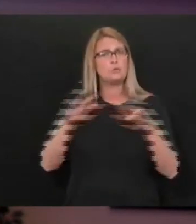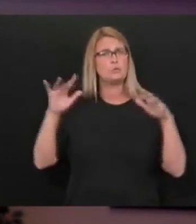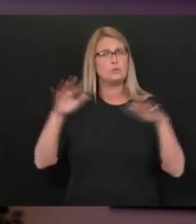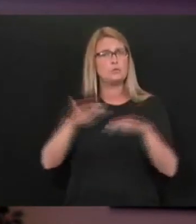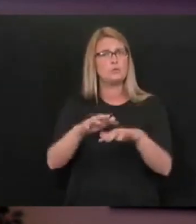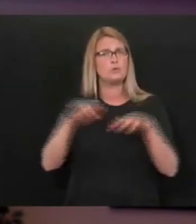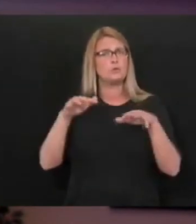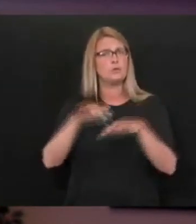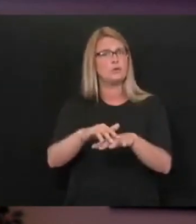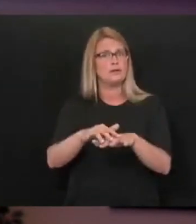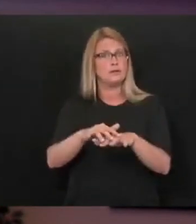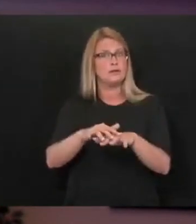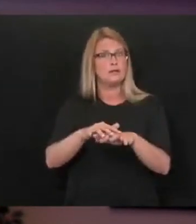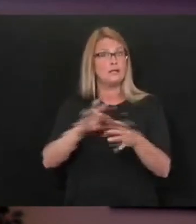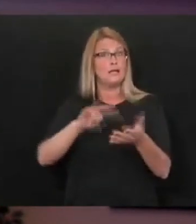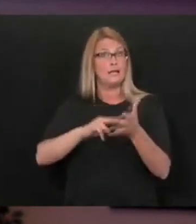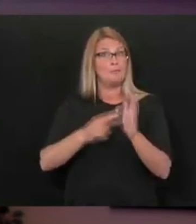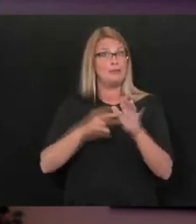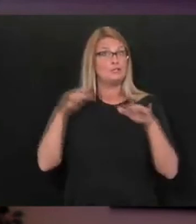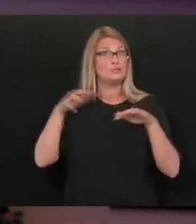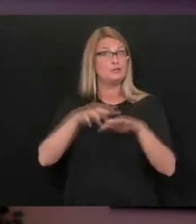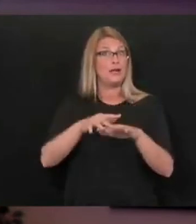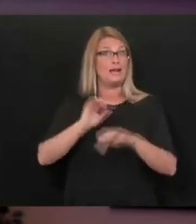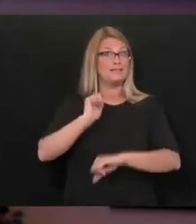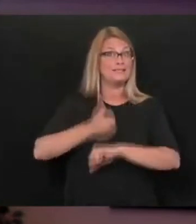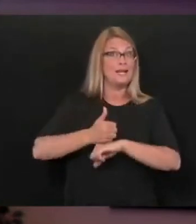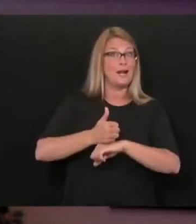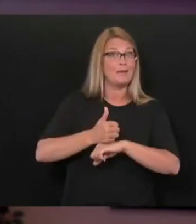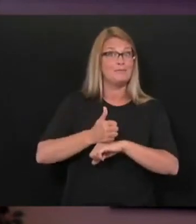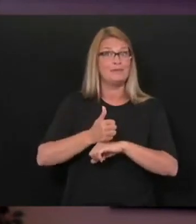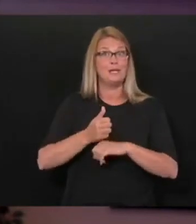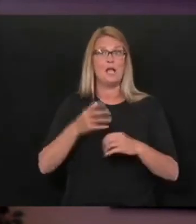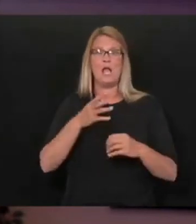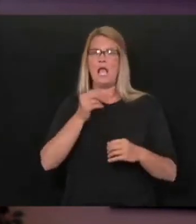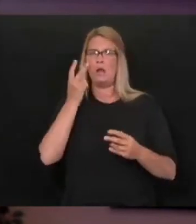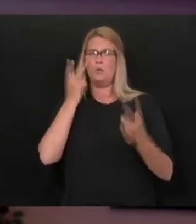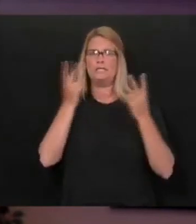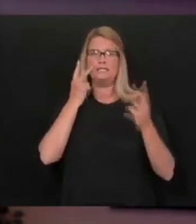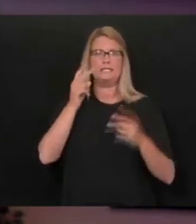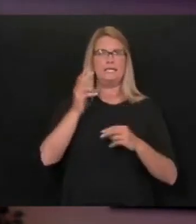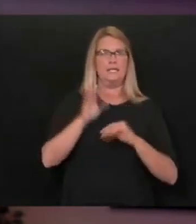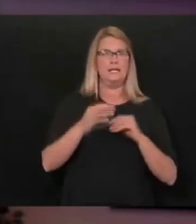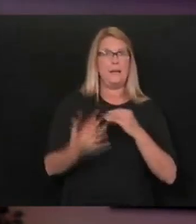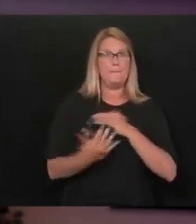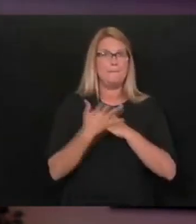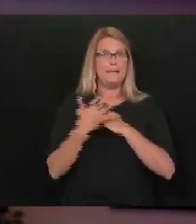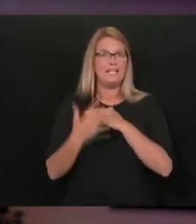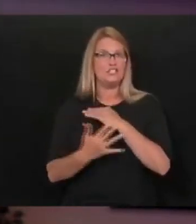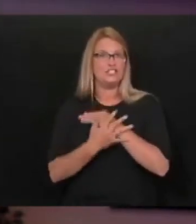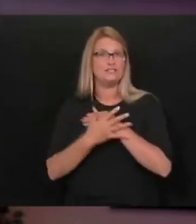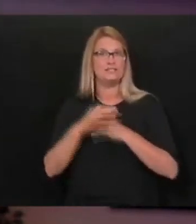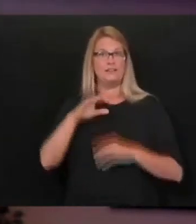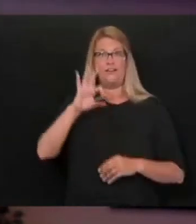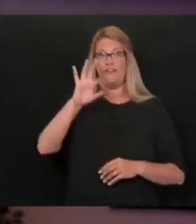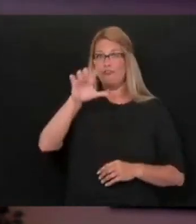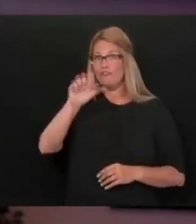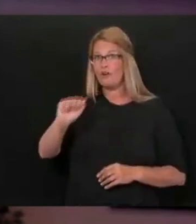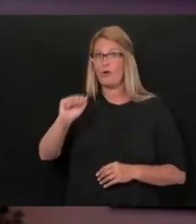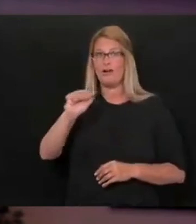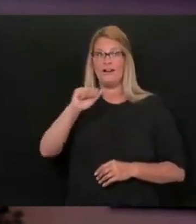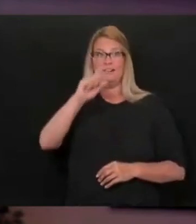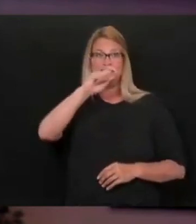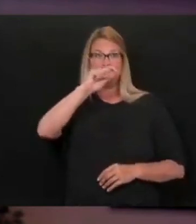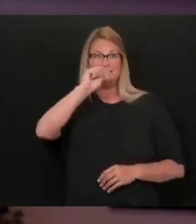lot of crowds that are forming. In addition, in beaches and Florida and beaches and Texas, you see